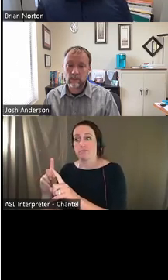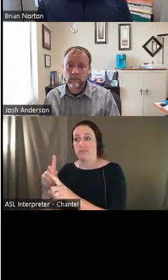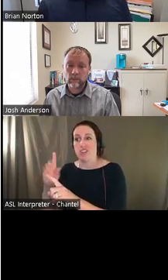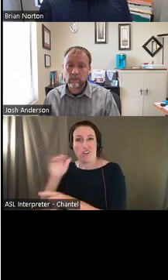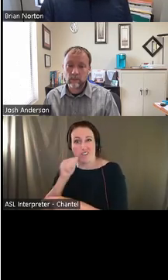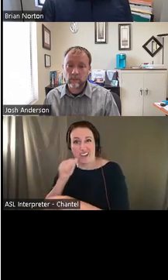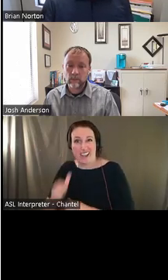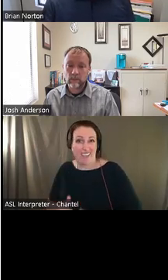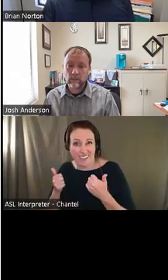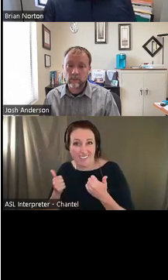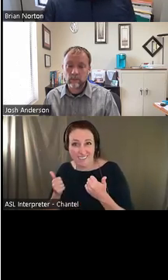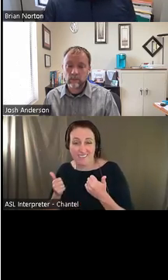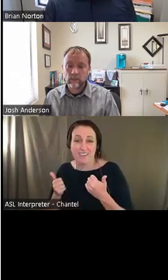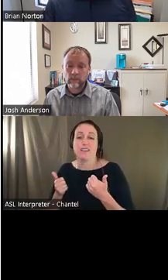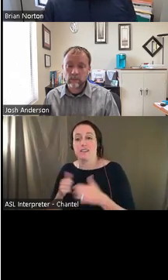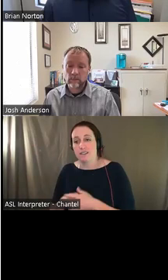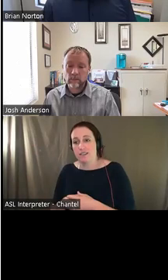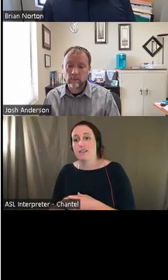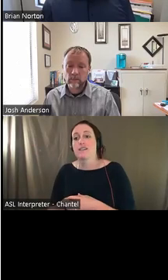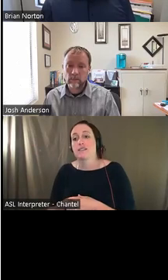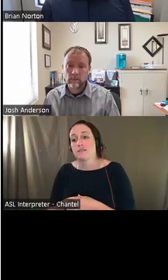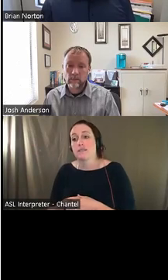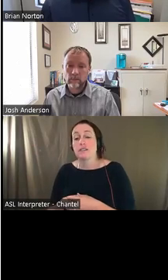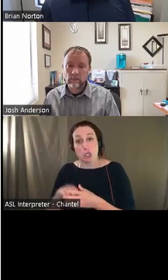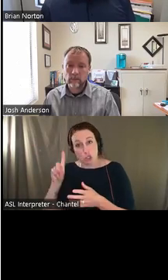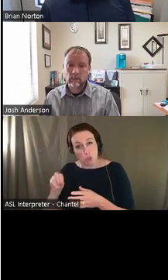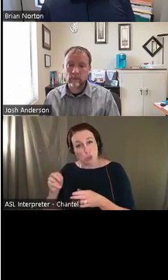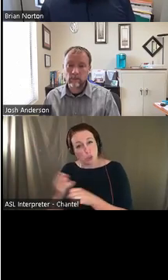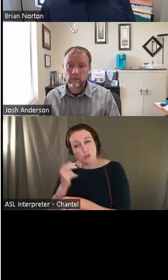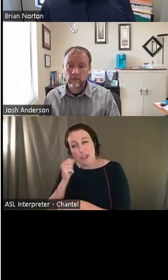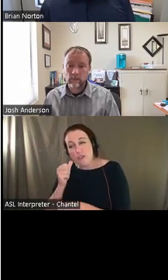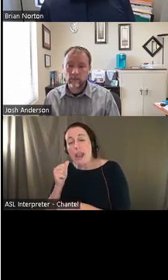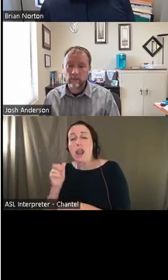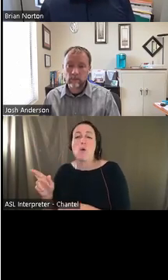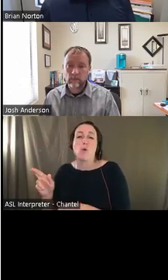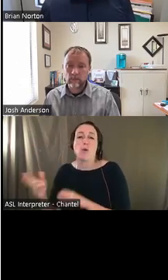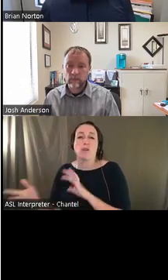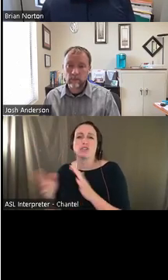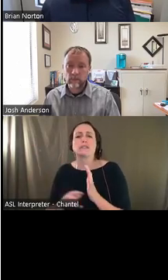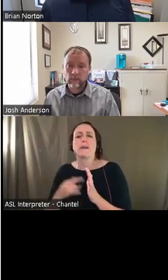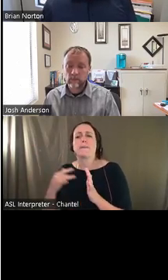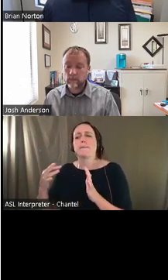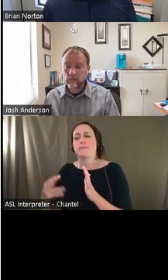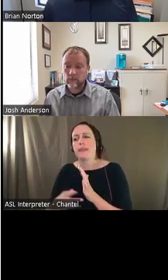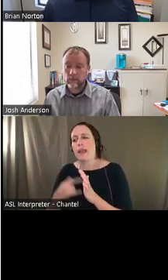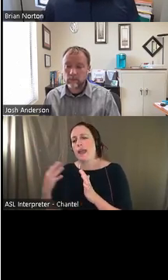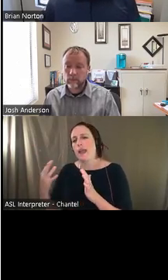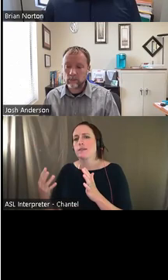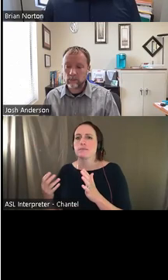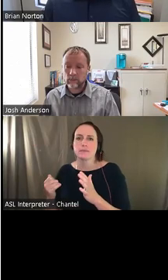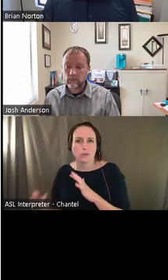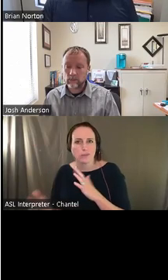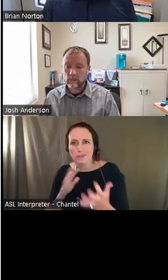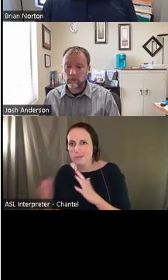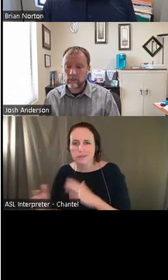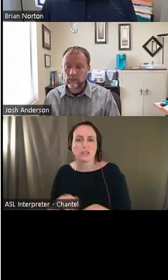does it, does it really apply to you day in and day out? Or is it something that, Hey, for a few days, it was really kind of cool, but after a few days I lost interest and I